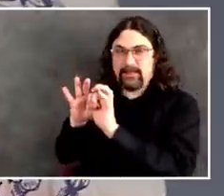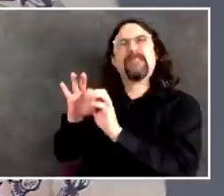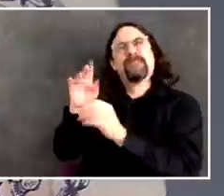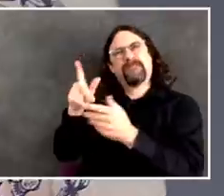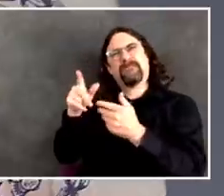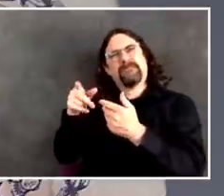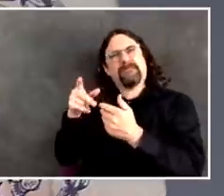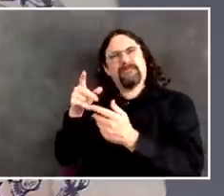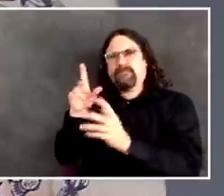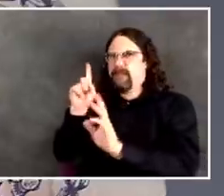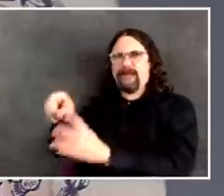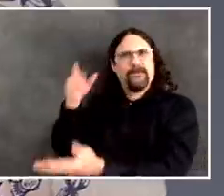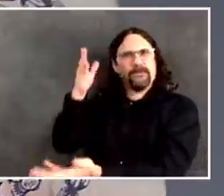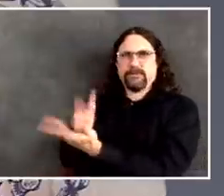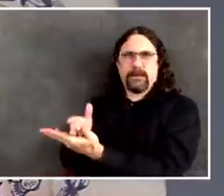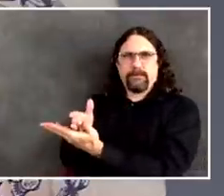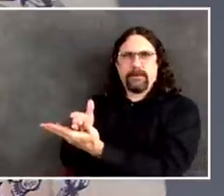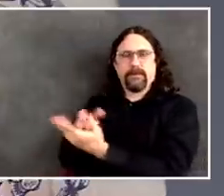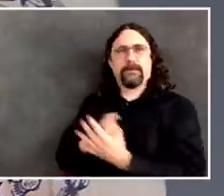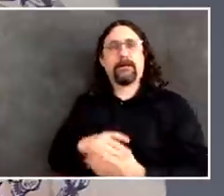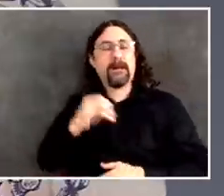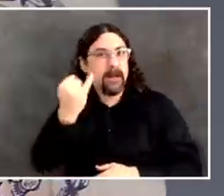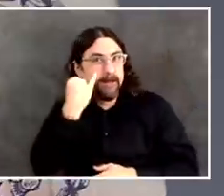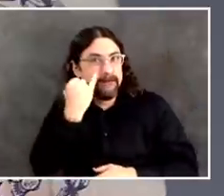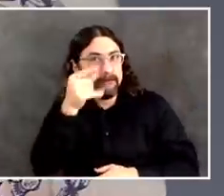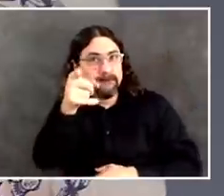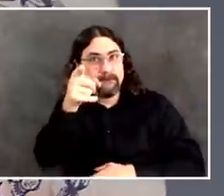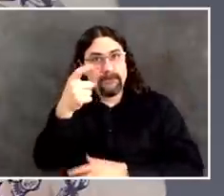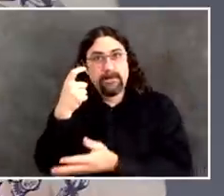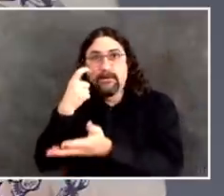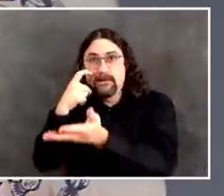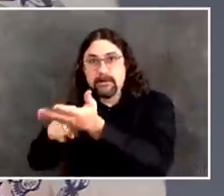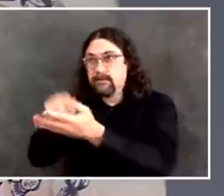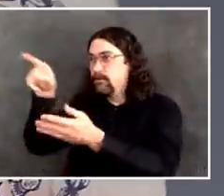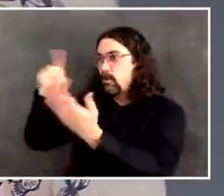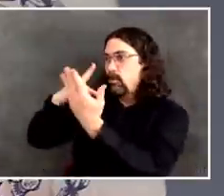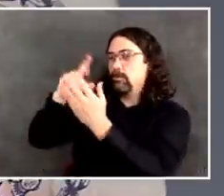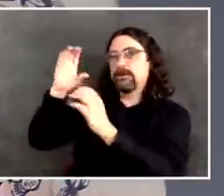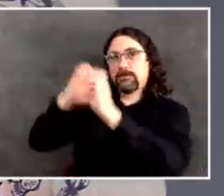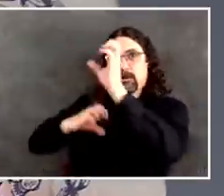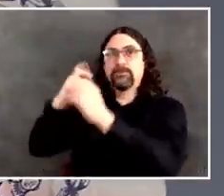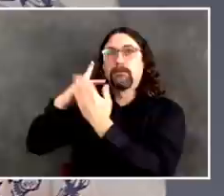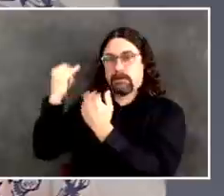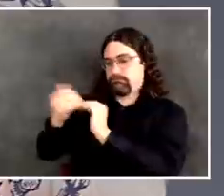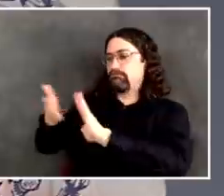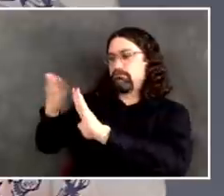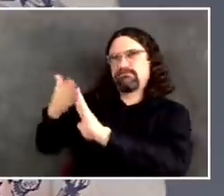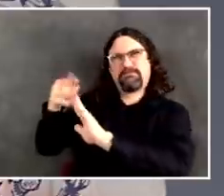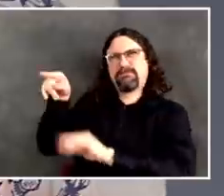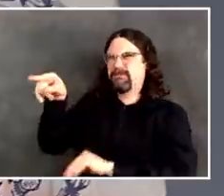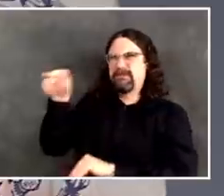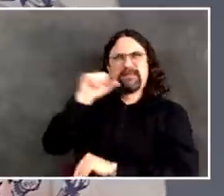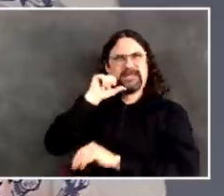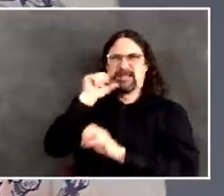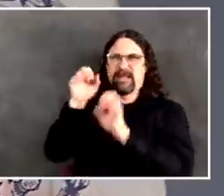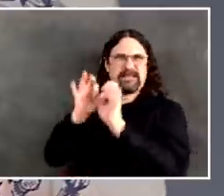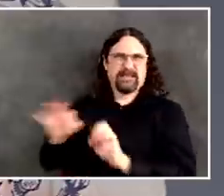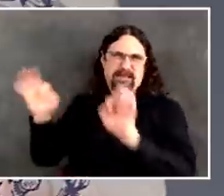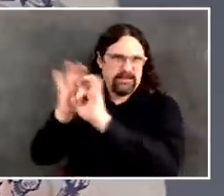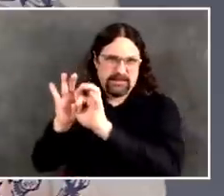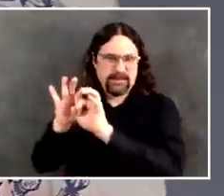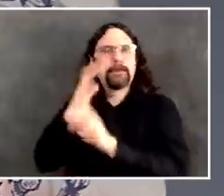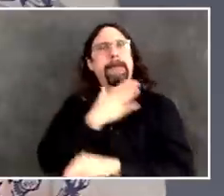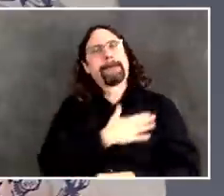at City Hall, everyday New Yorkers, call 311. We need to know. This is directly COVID-19 related.